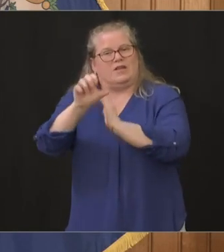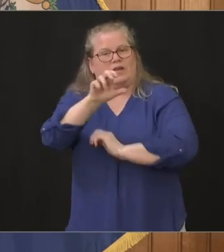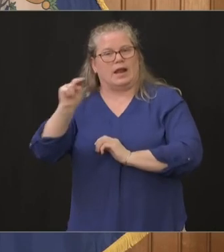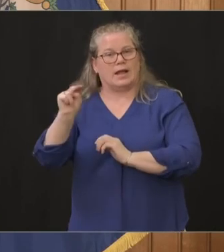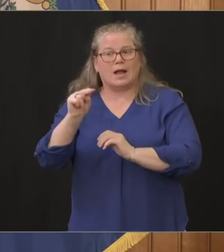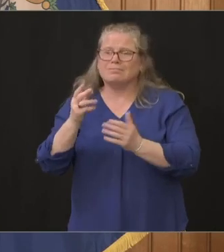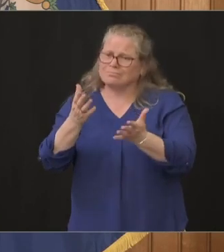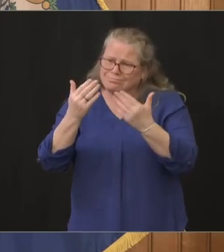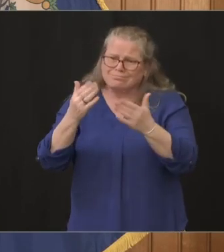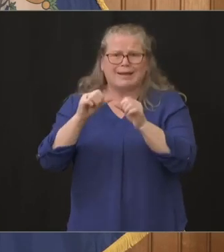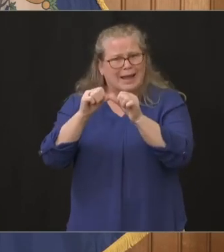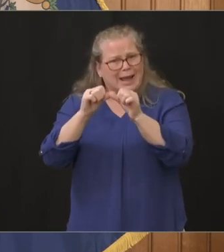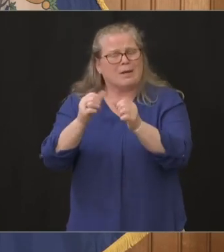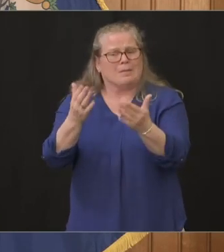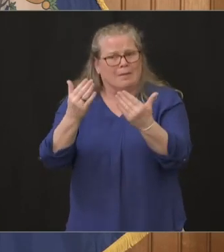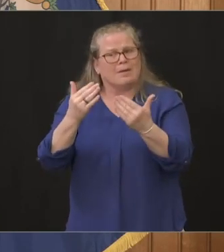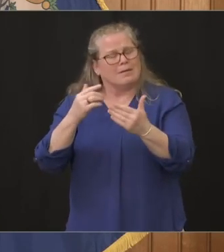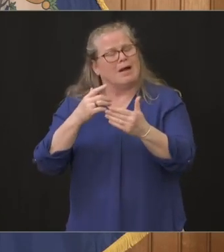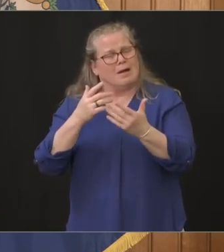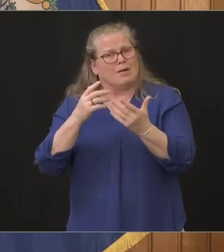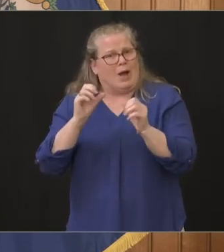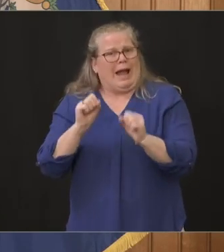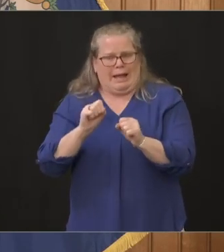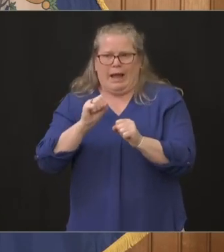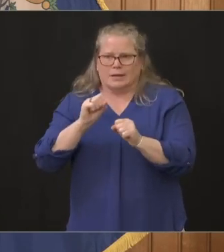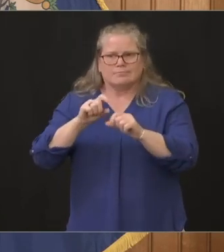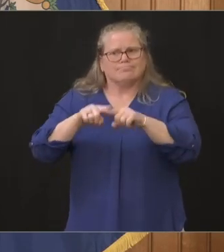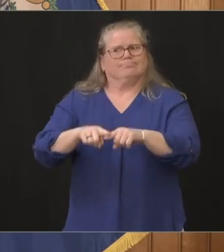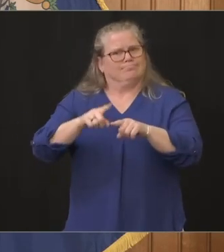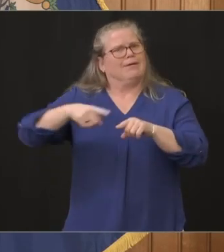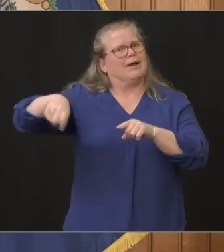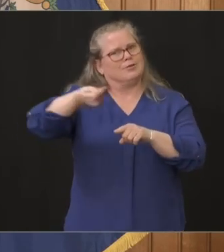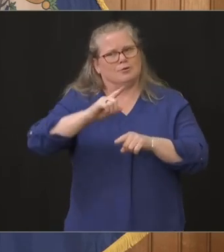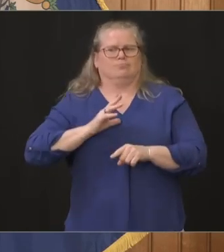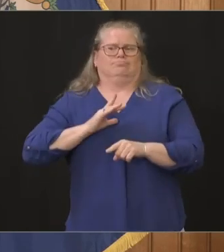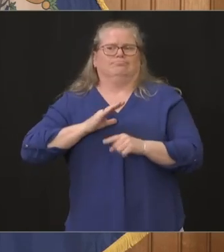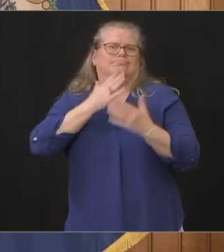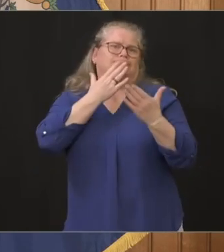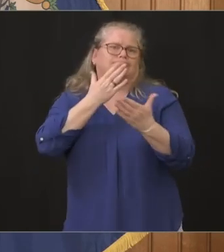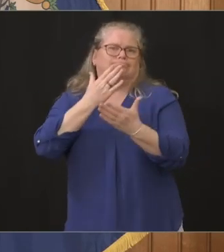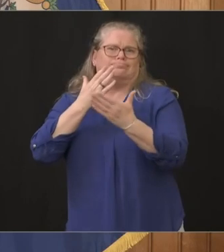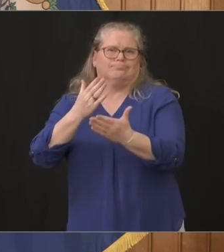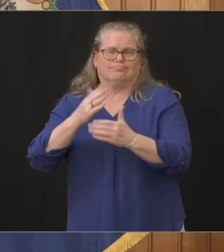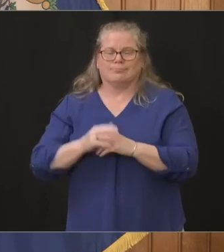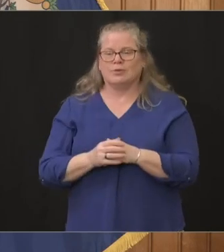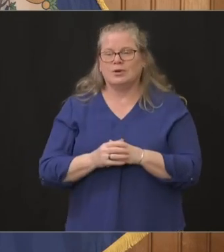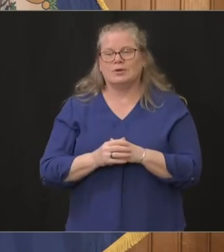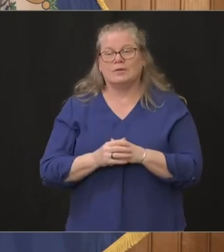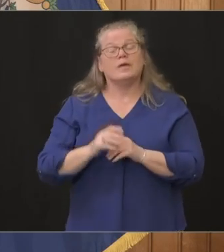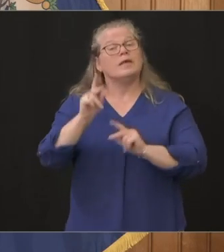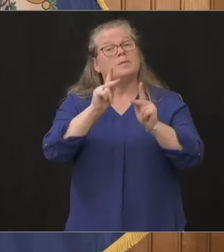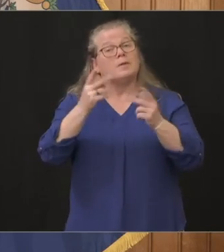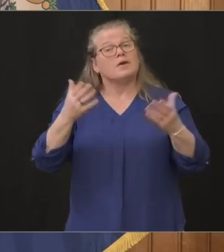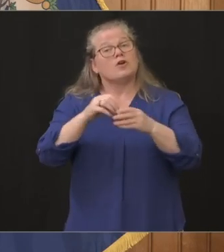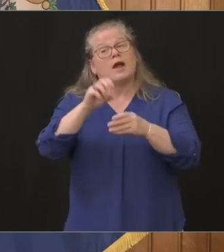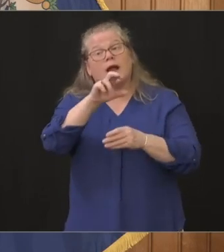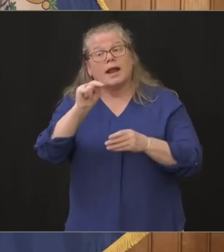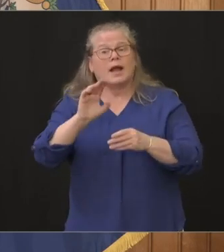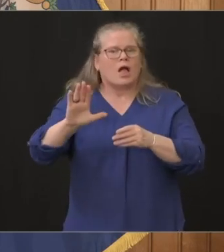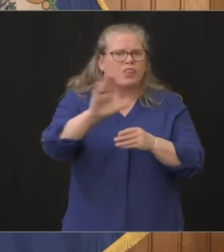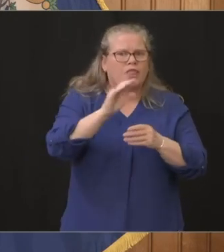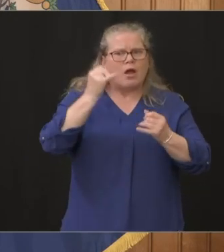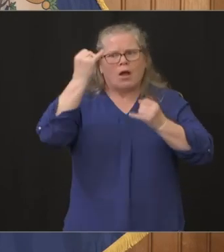the state of Connecticut I've also been extraordinarily impressed with the ingenuity of the people of Connecticut and I just love